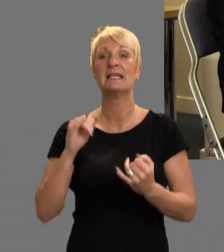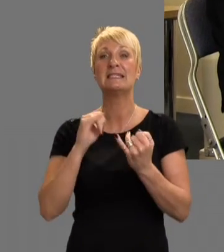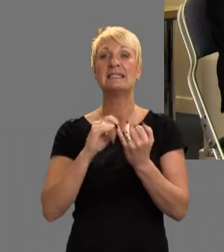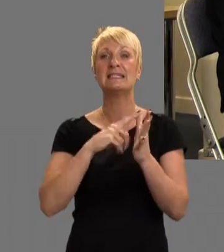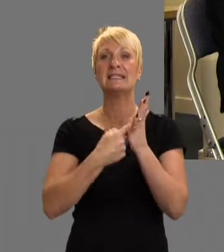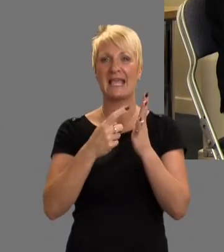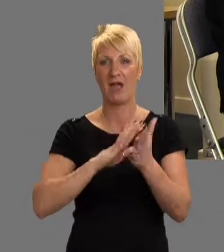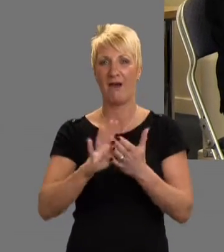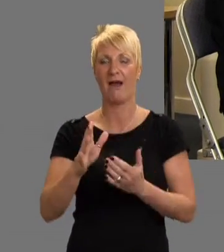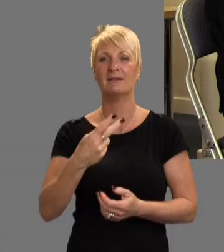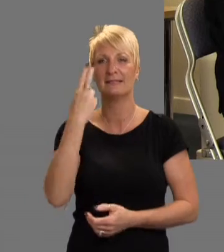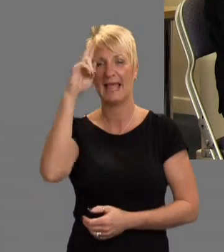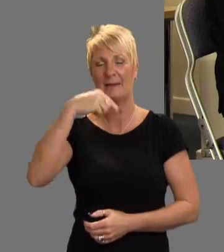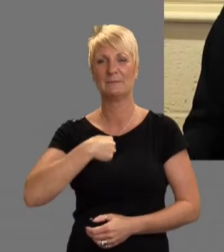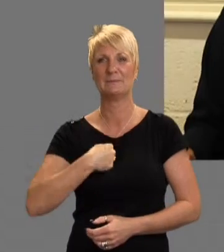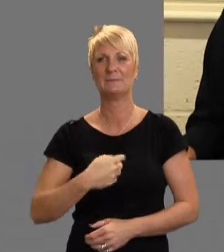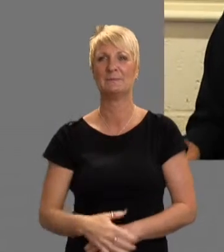Hello my name is Sarah.